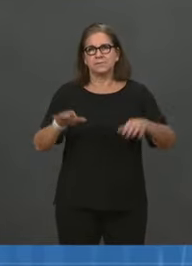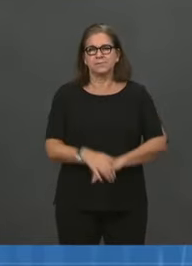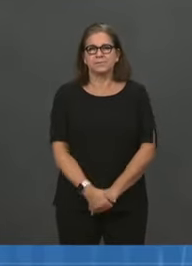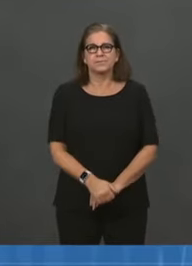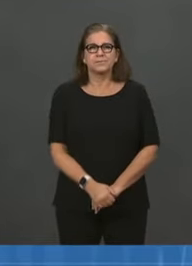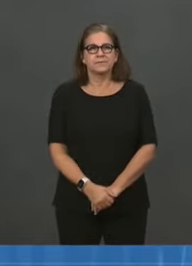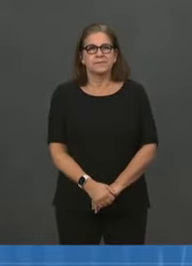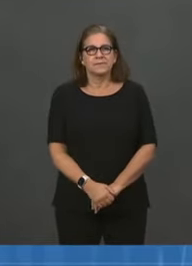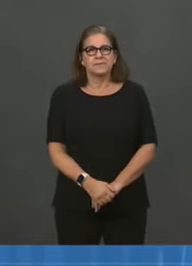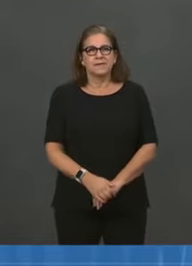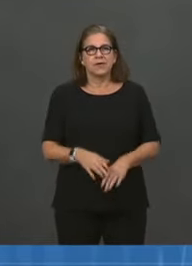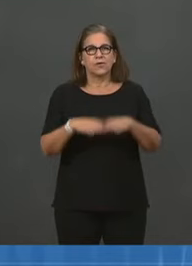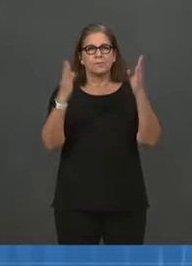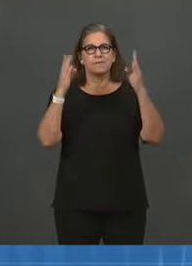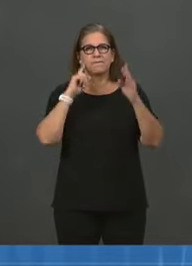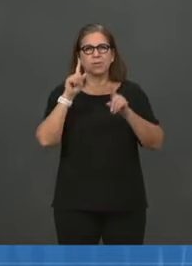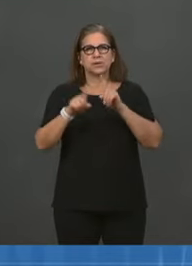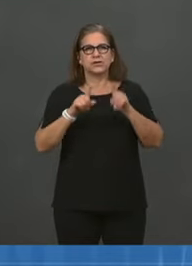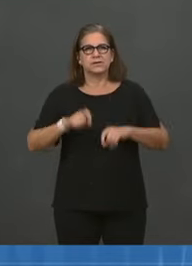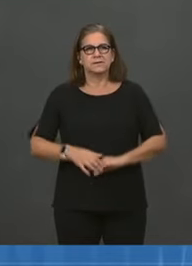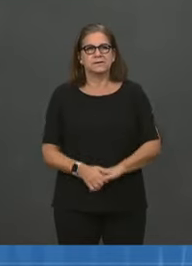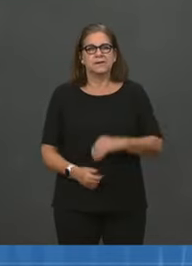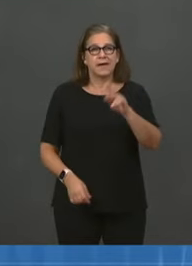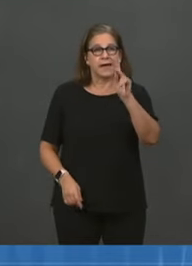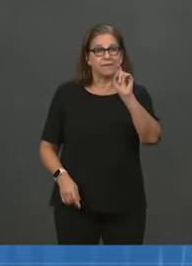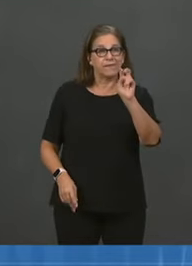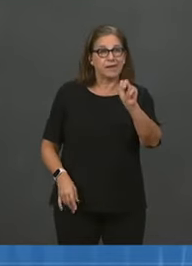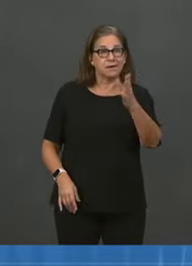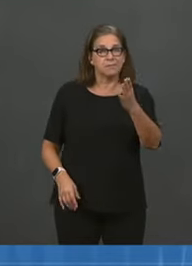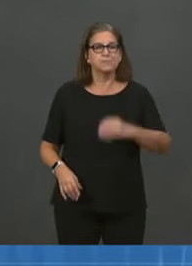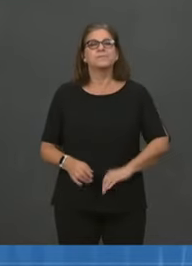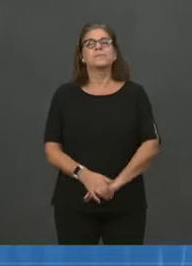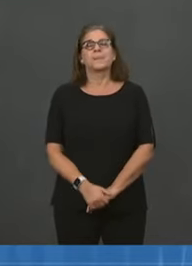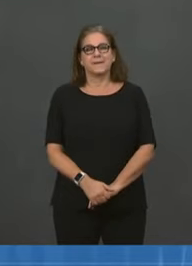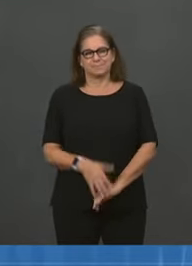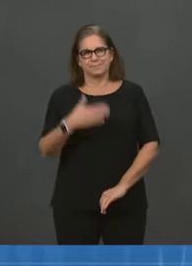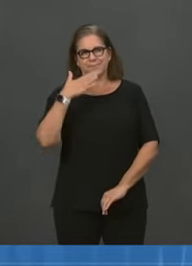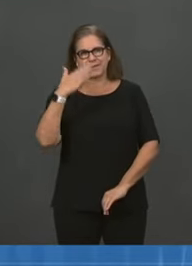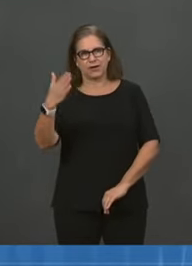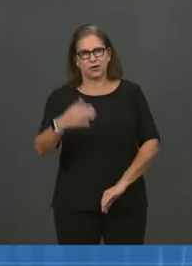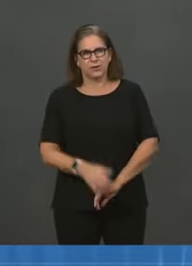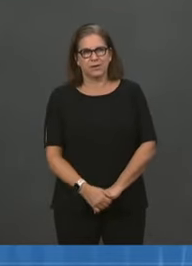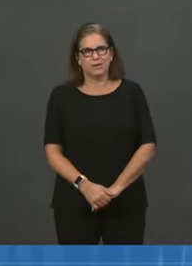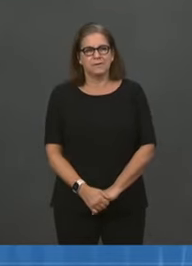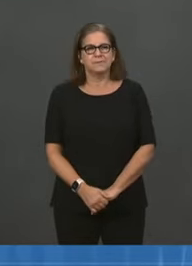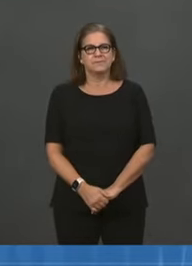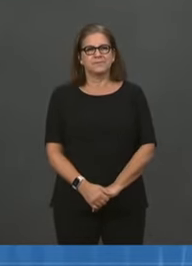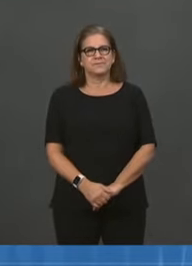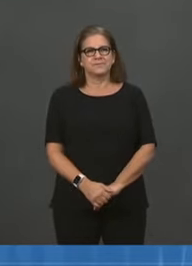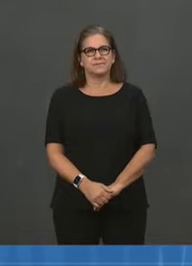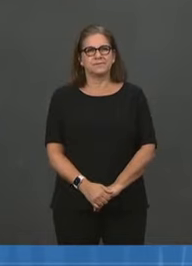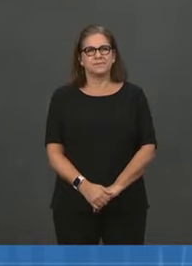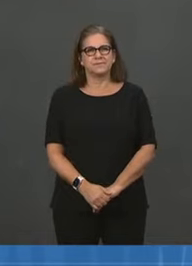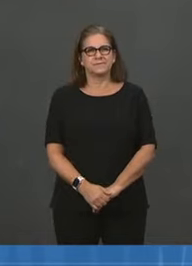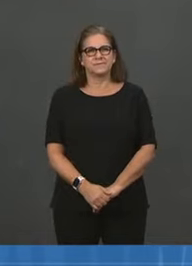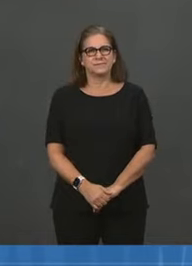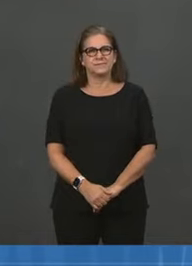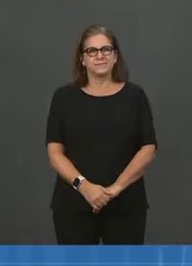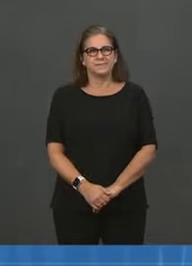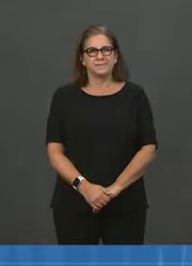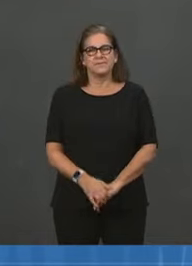The Thanks, Jeff. Reminder, please keep your questions to one question. First, let's go to Jeff Mason at Reuters.